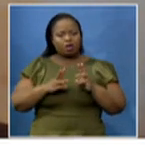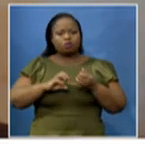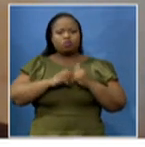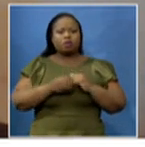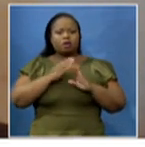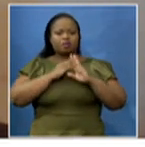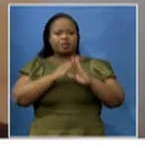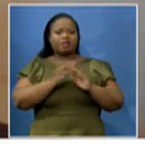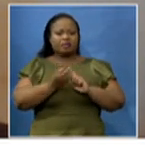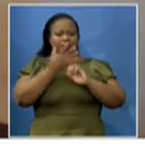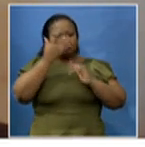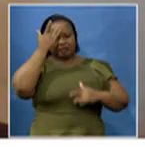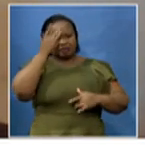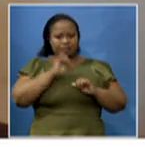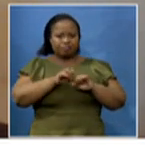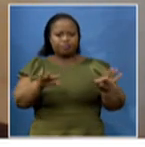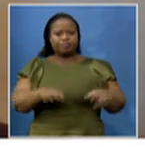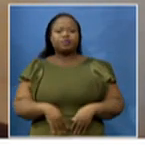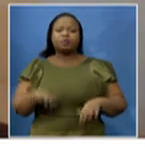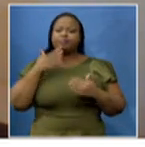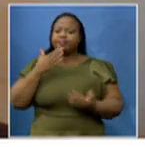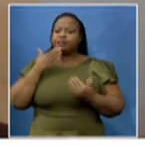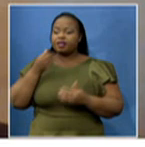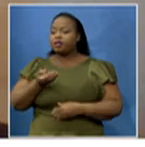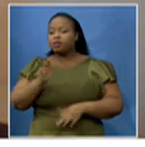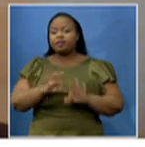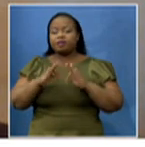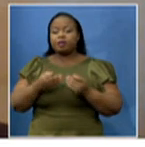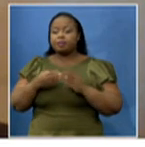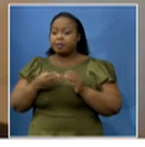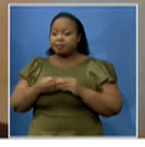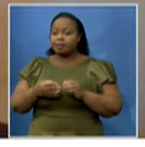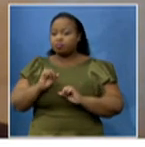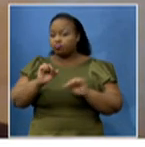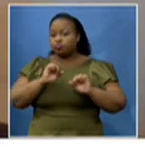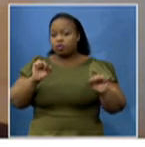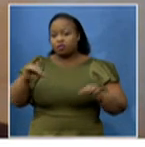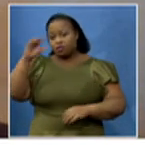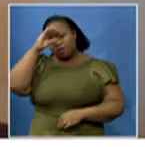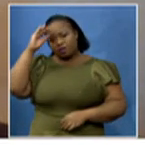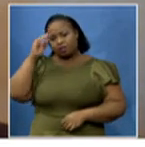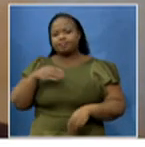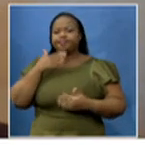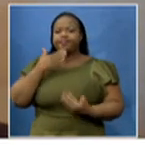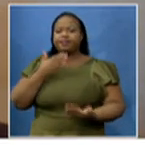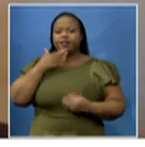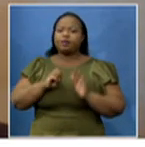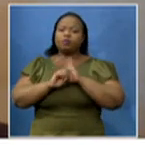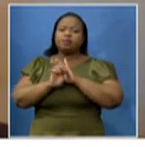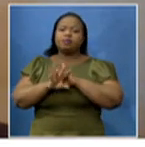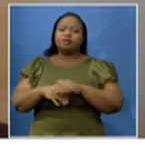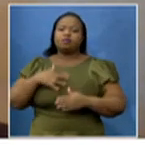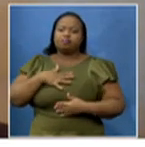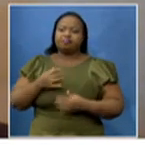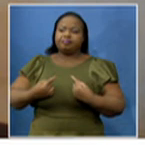thank you very much everyone out there. Just say thank you to a family member who is a nurse and you media. thank you for appreciating our work that we do because